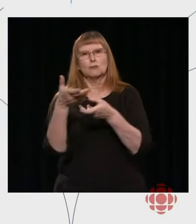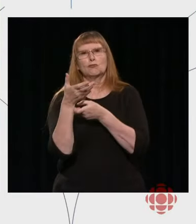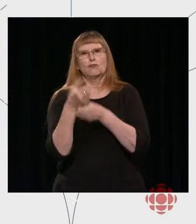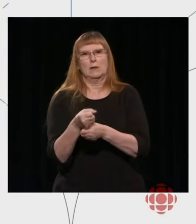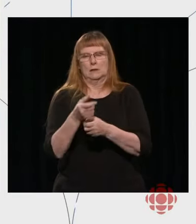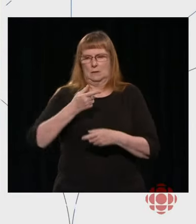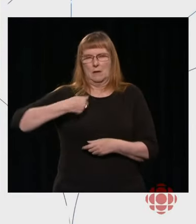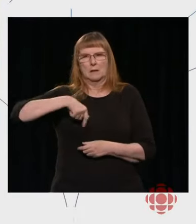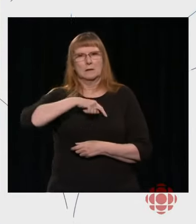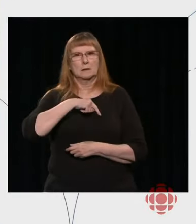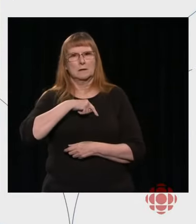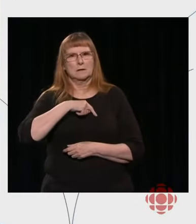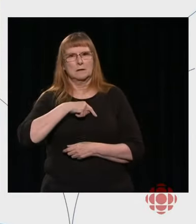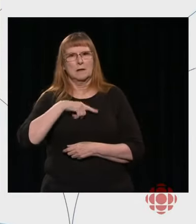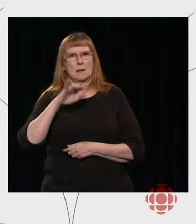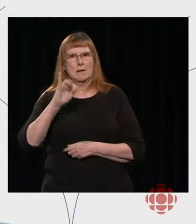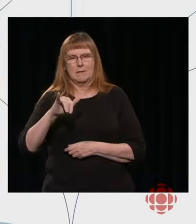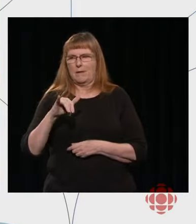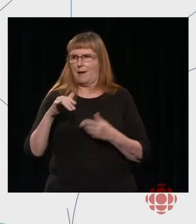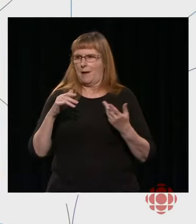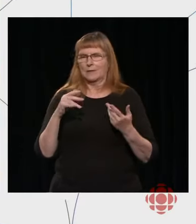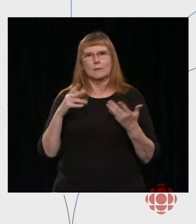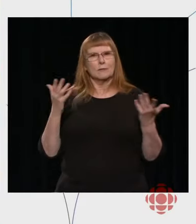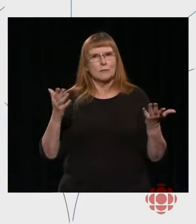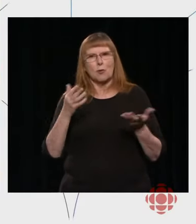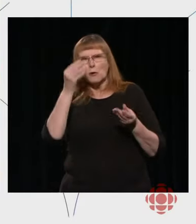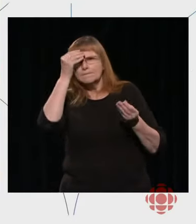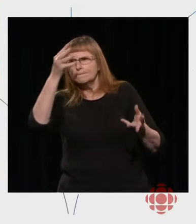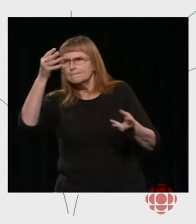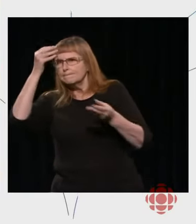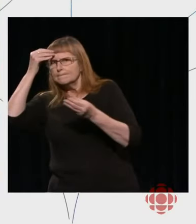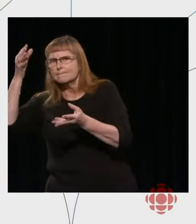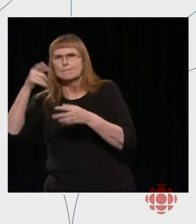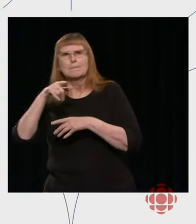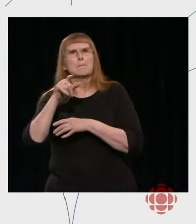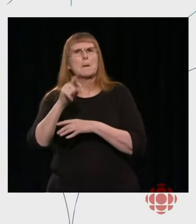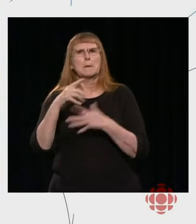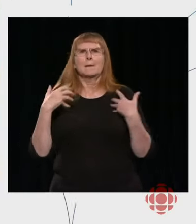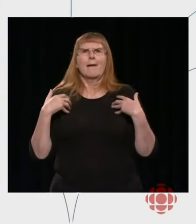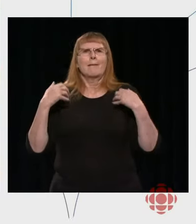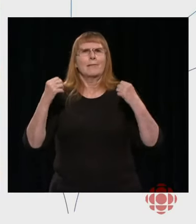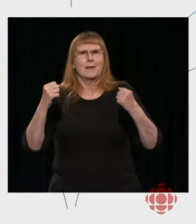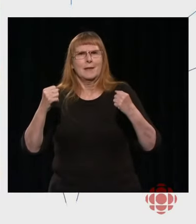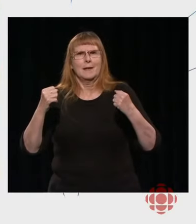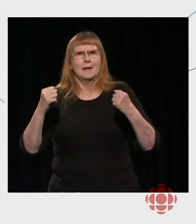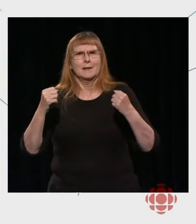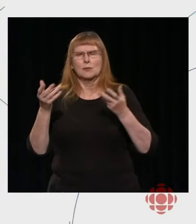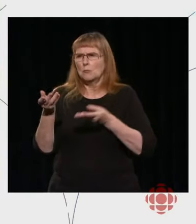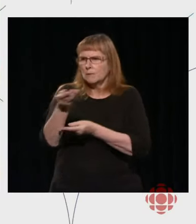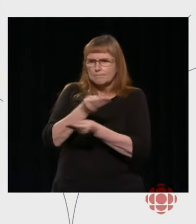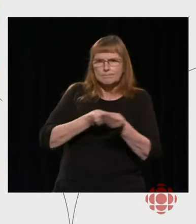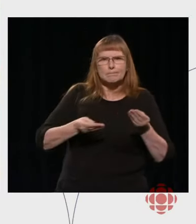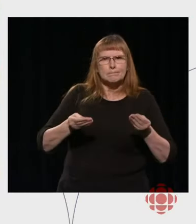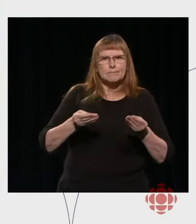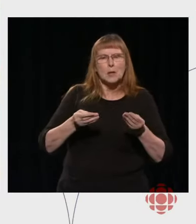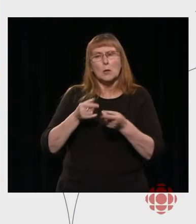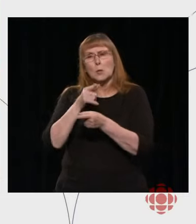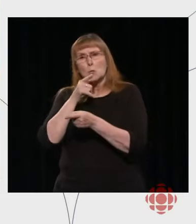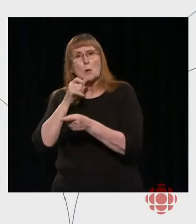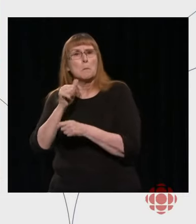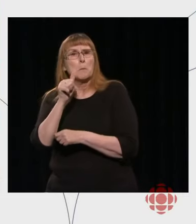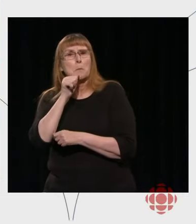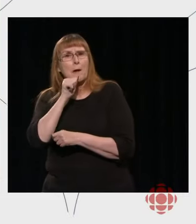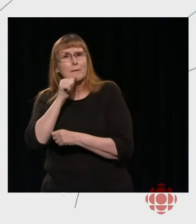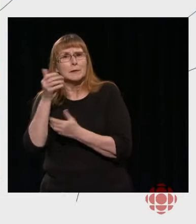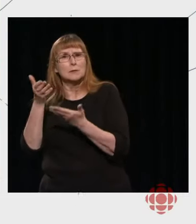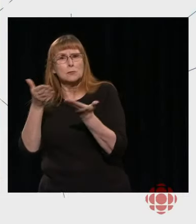ecosystem in this country. And that means both private and public players to ensure